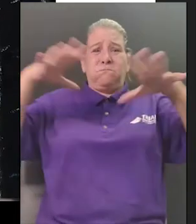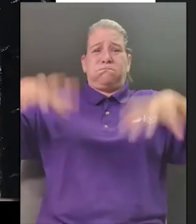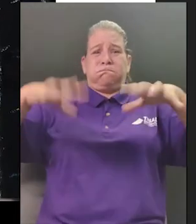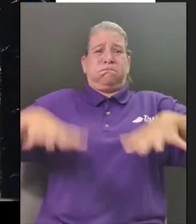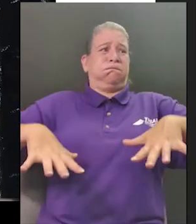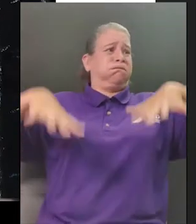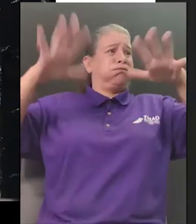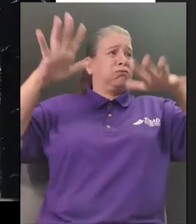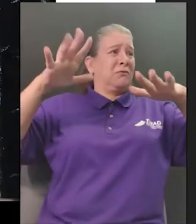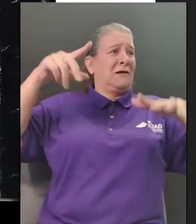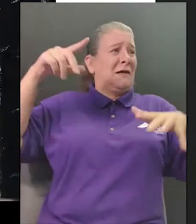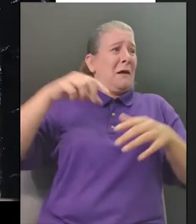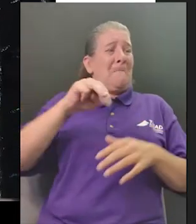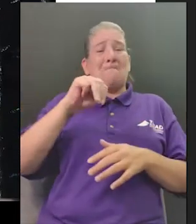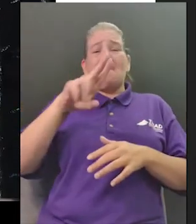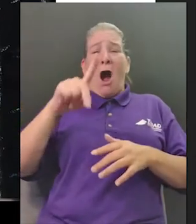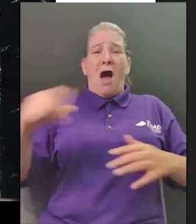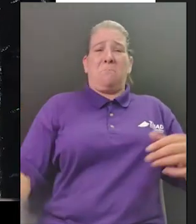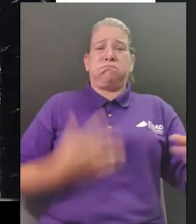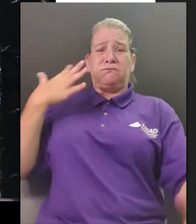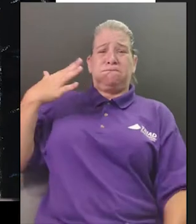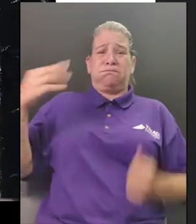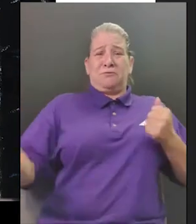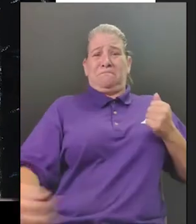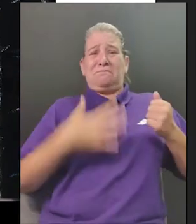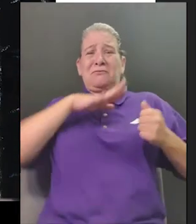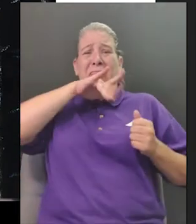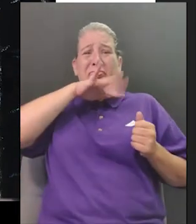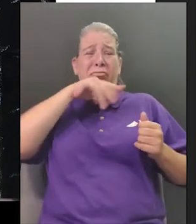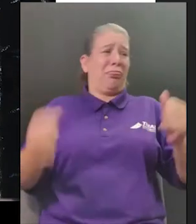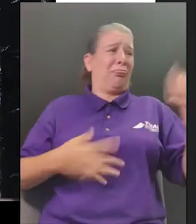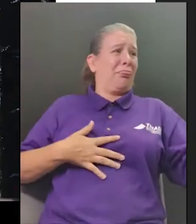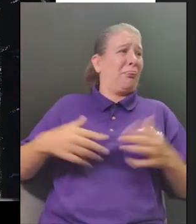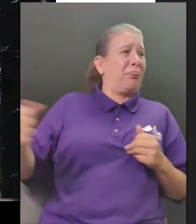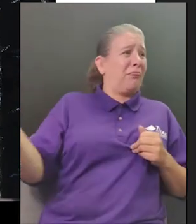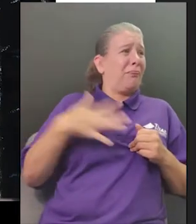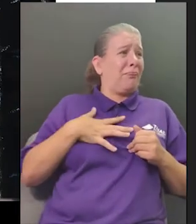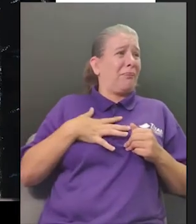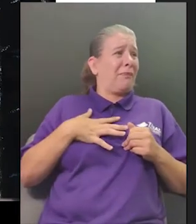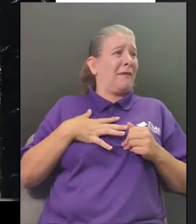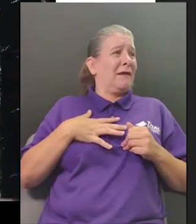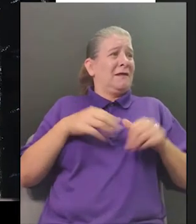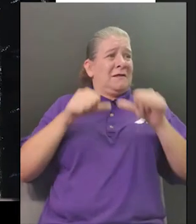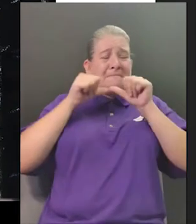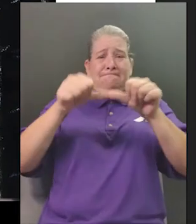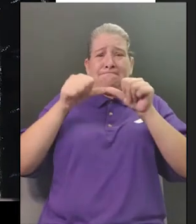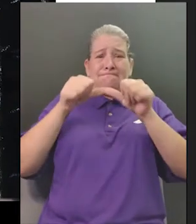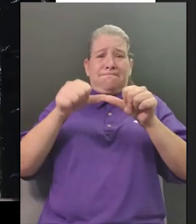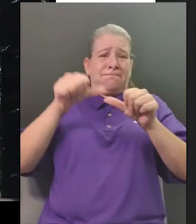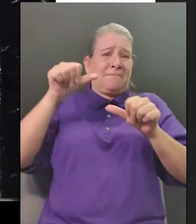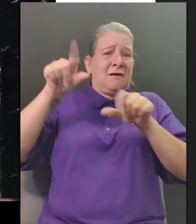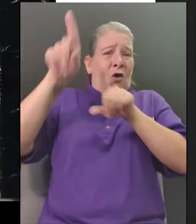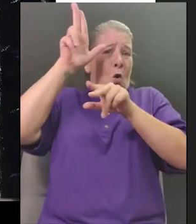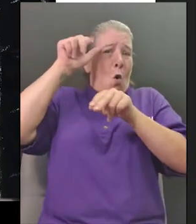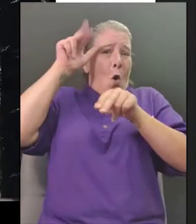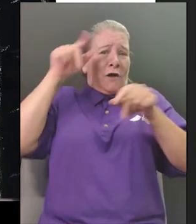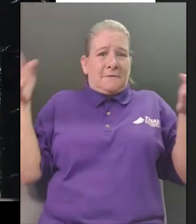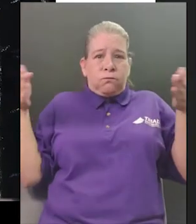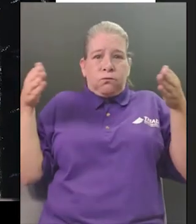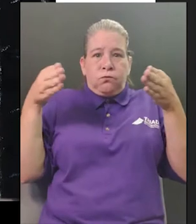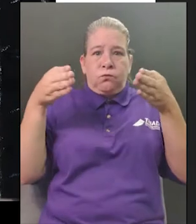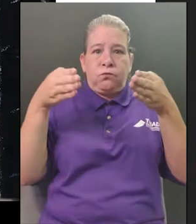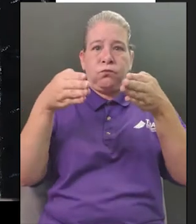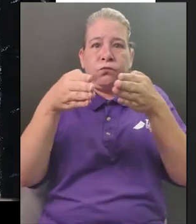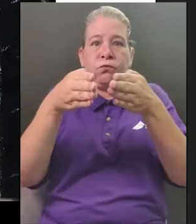fields mud splashed up over sibyl's boots sopping her legs she pressed star towards the narrow